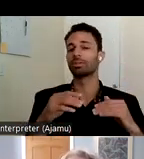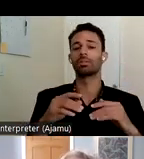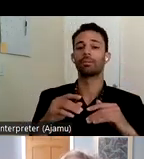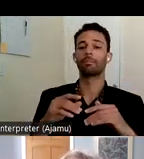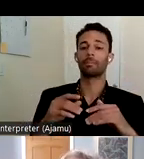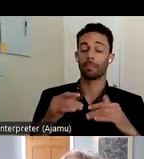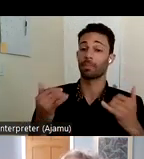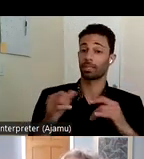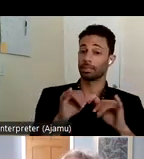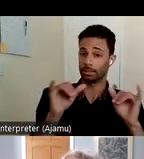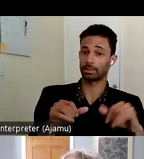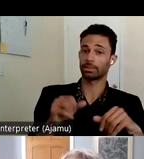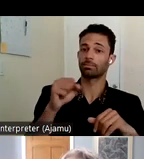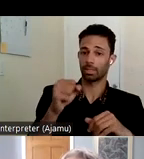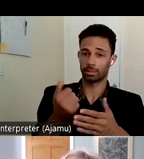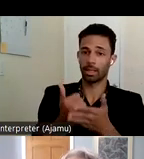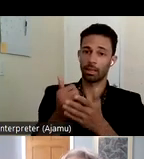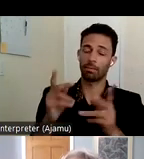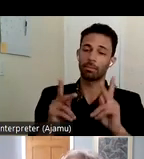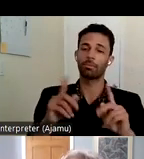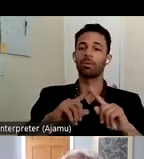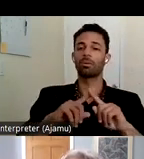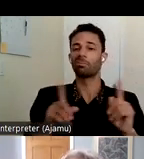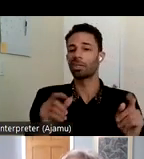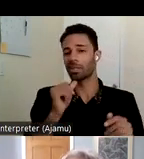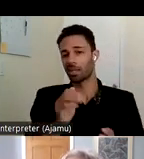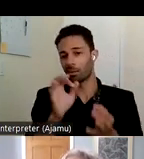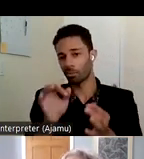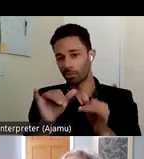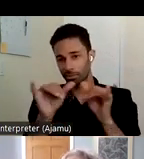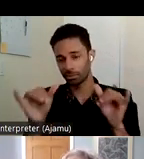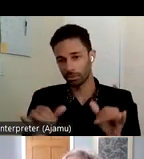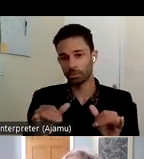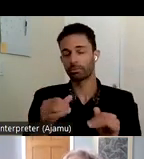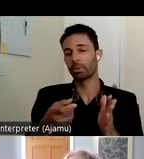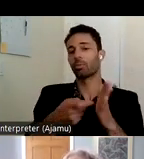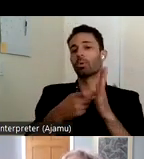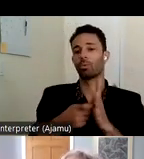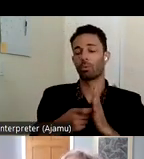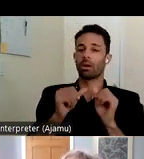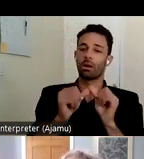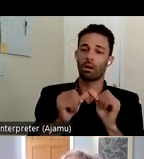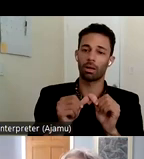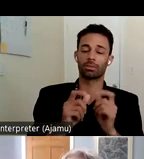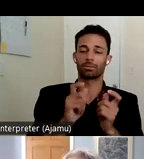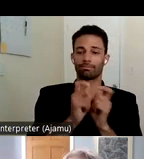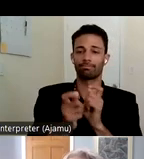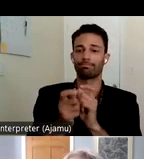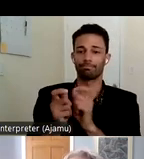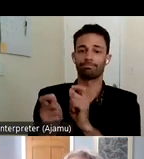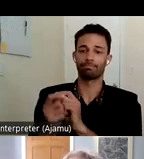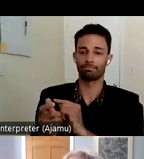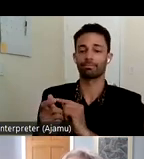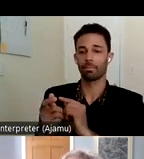people it certainly has but it's also an imperfect system and it's required constant revisions that uh